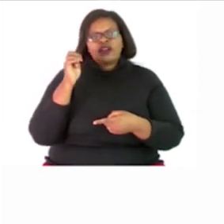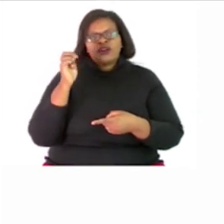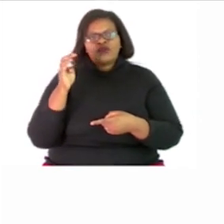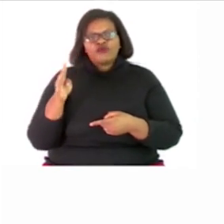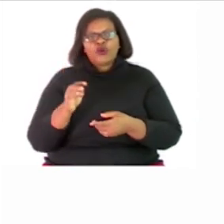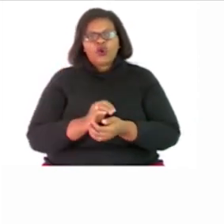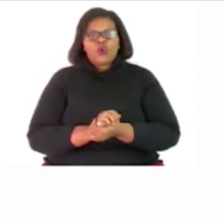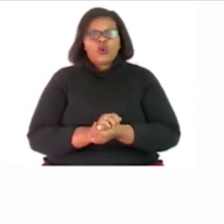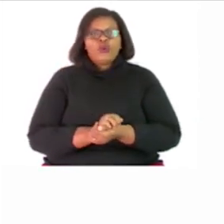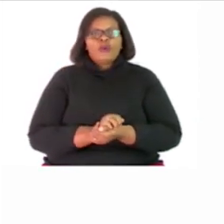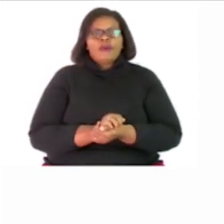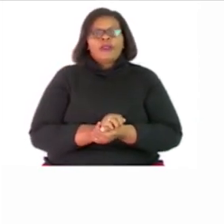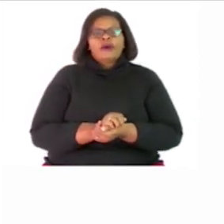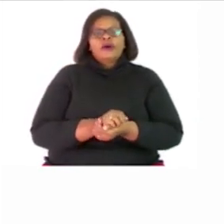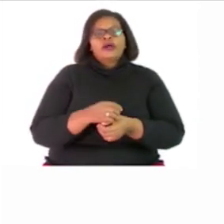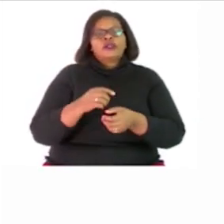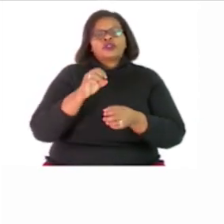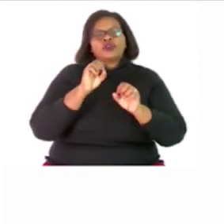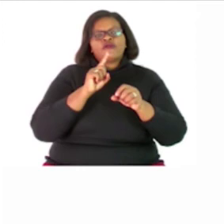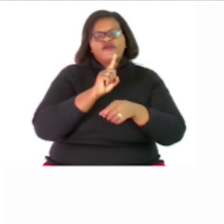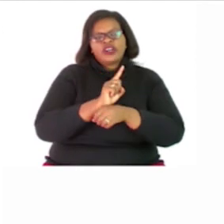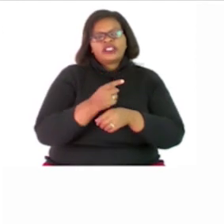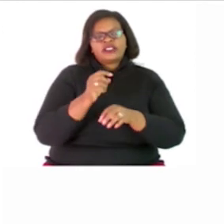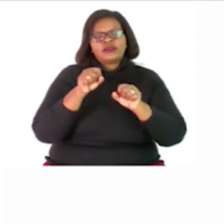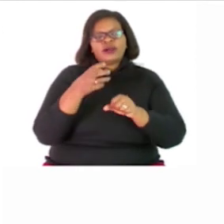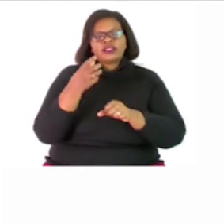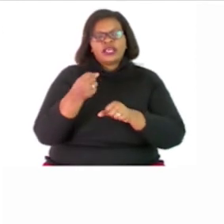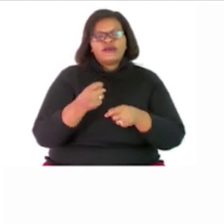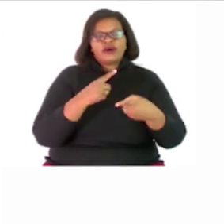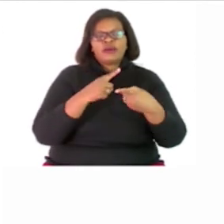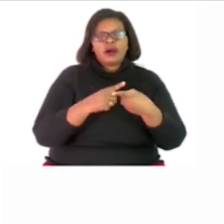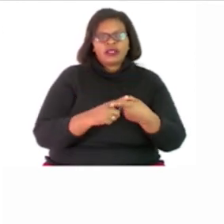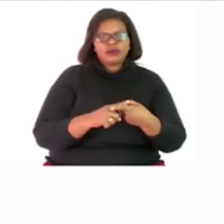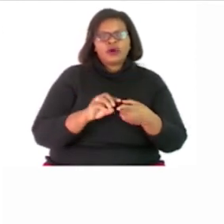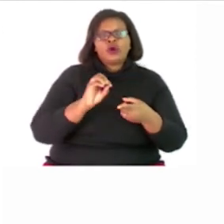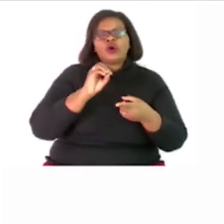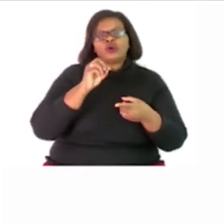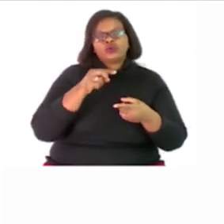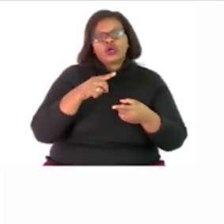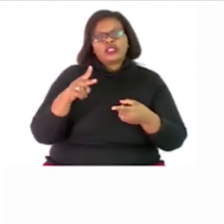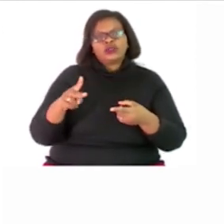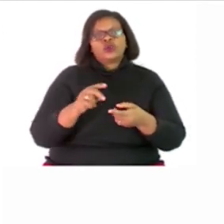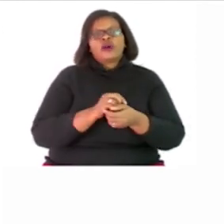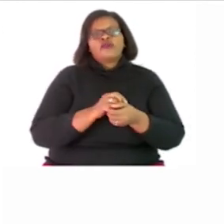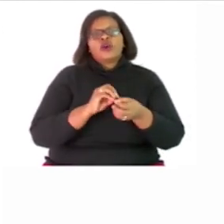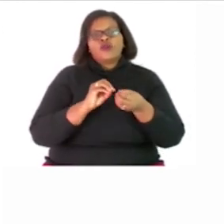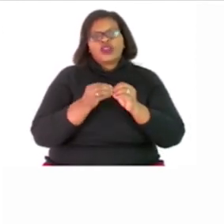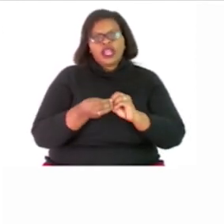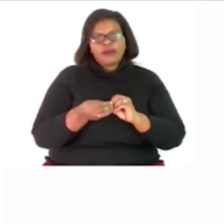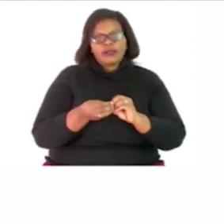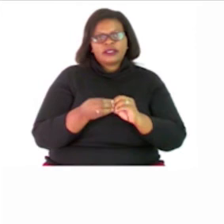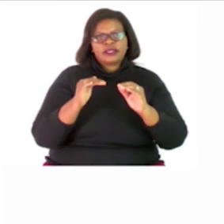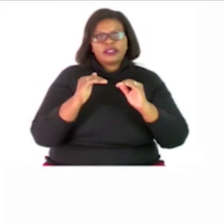multiples of these numbers B says you have to discover all the common multiples